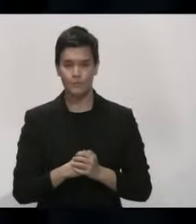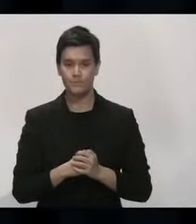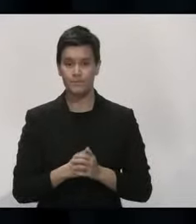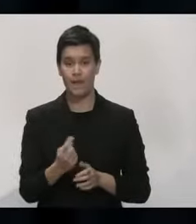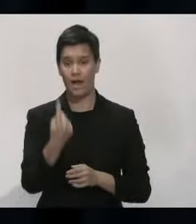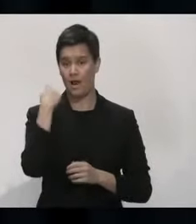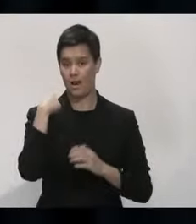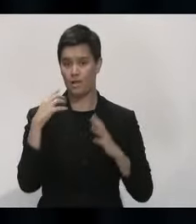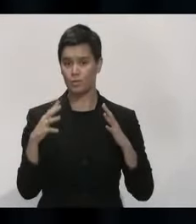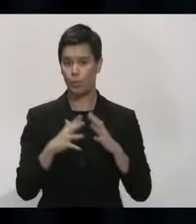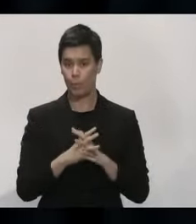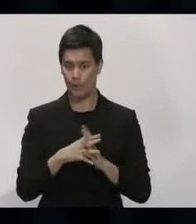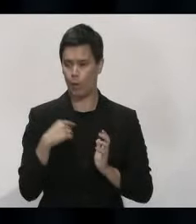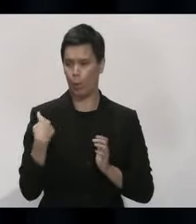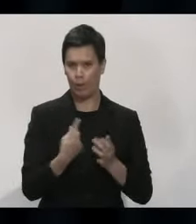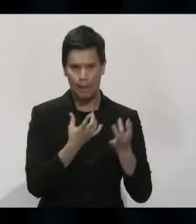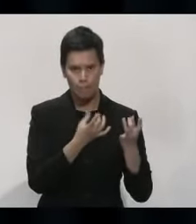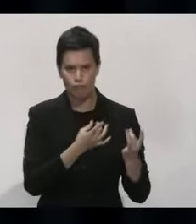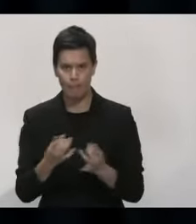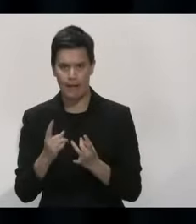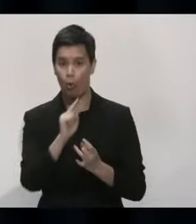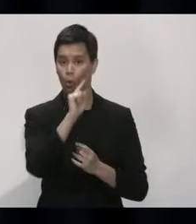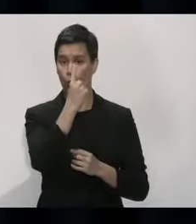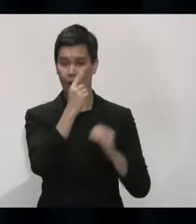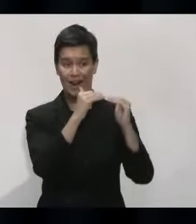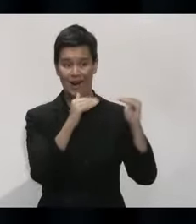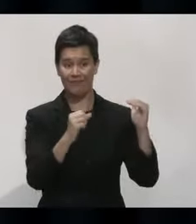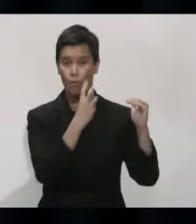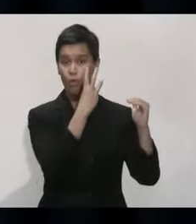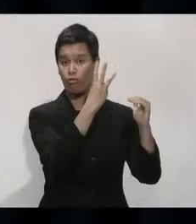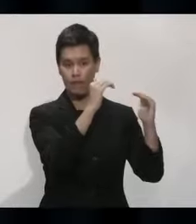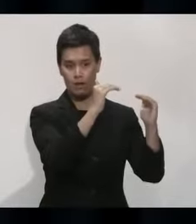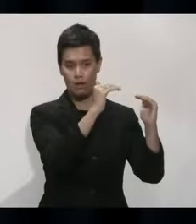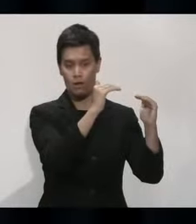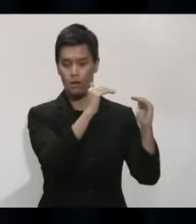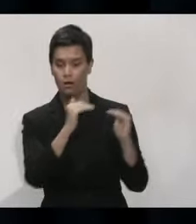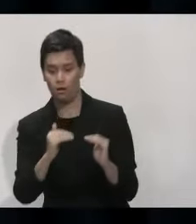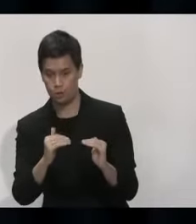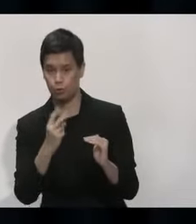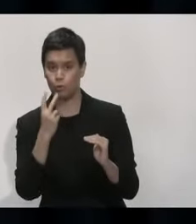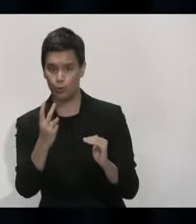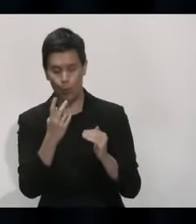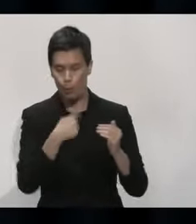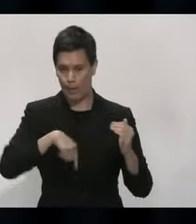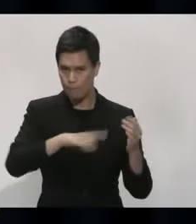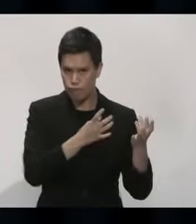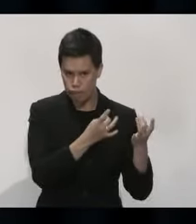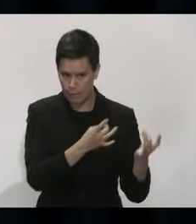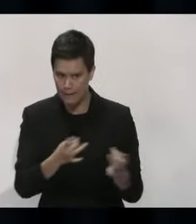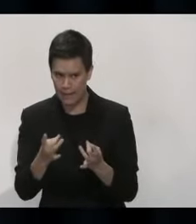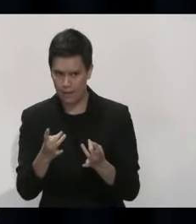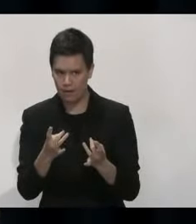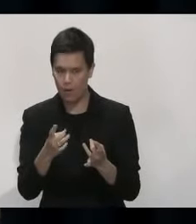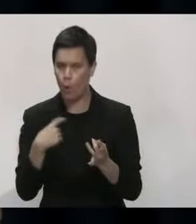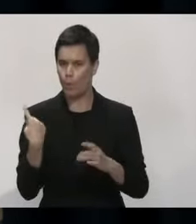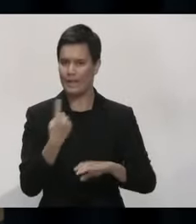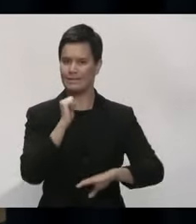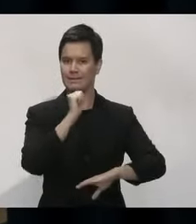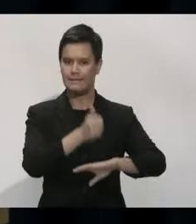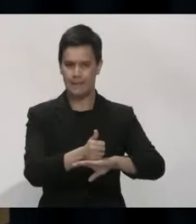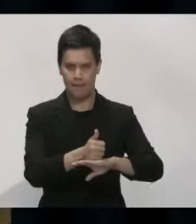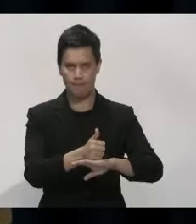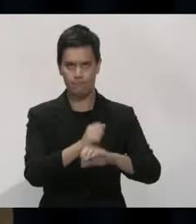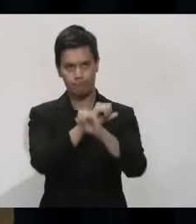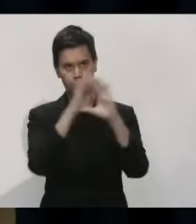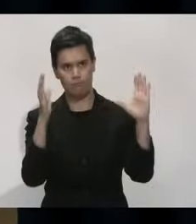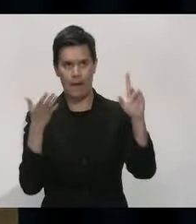as part of our move to prepare to move Auckland from alert level three to alert level two, you'll recall that we set a target of around 10,000 COVID